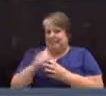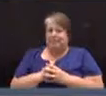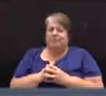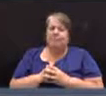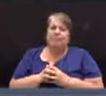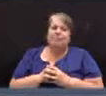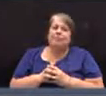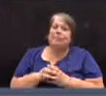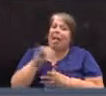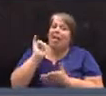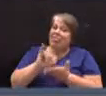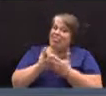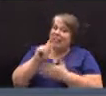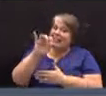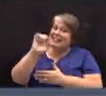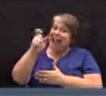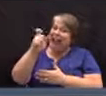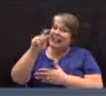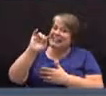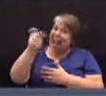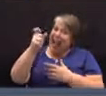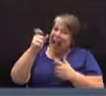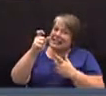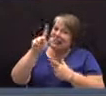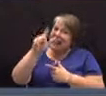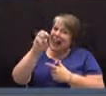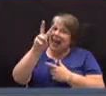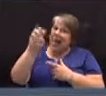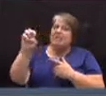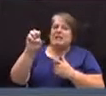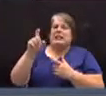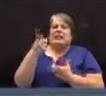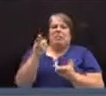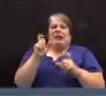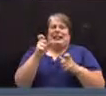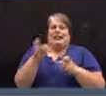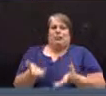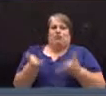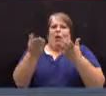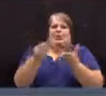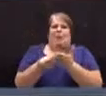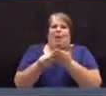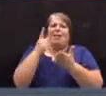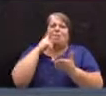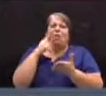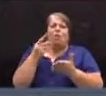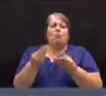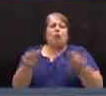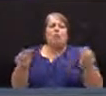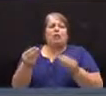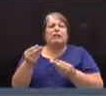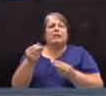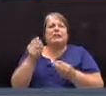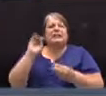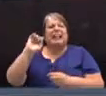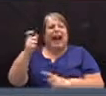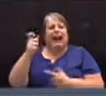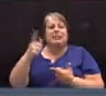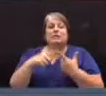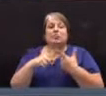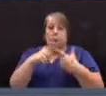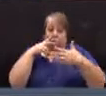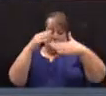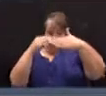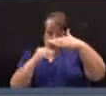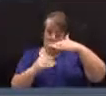the sum necessary to raise for property taxes. So if you see just below the $16 million